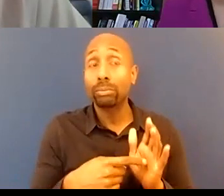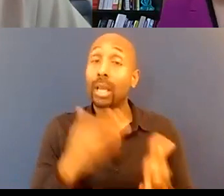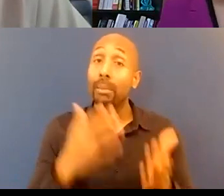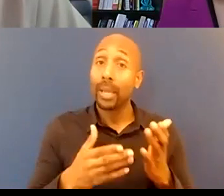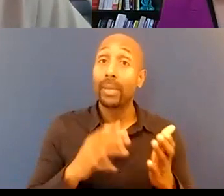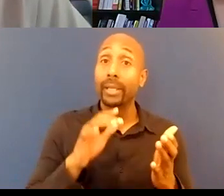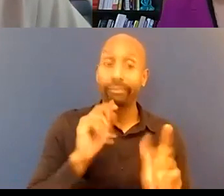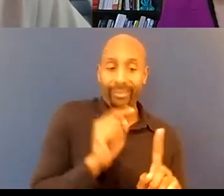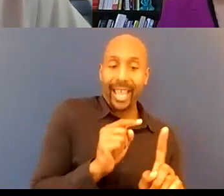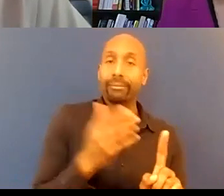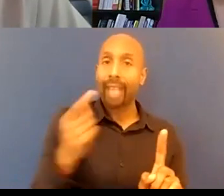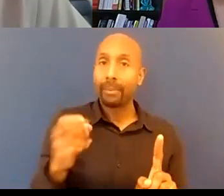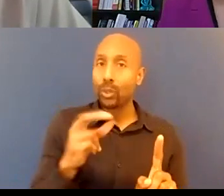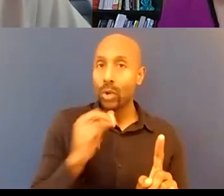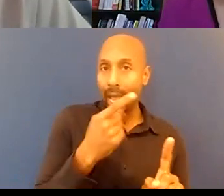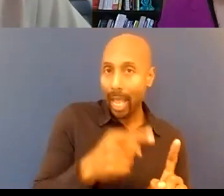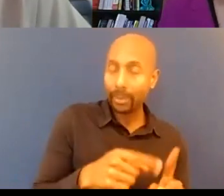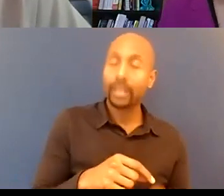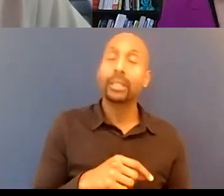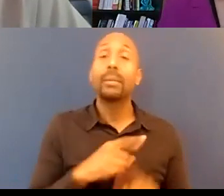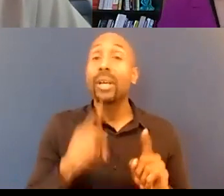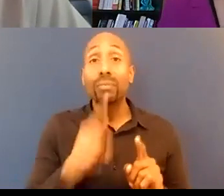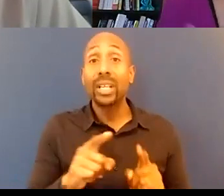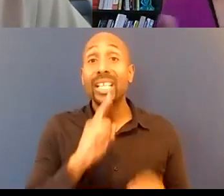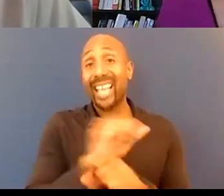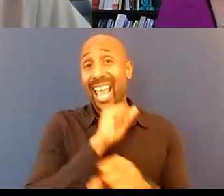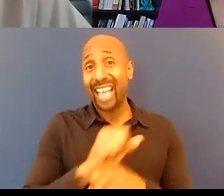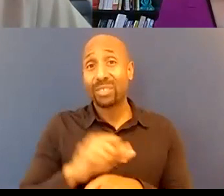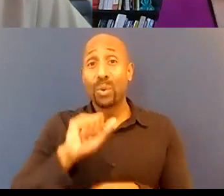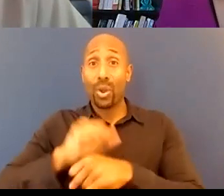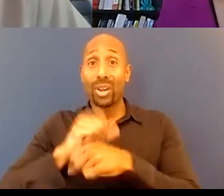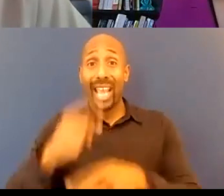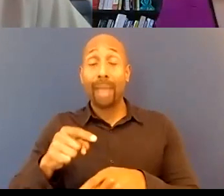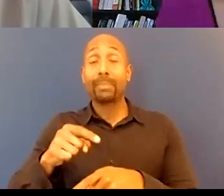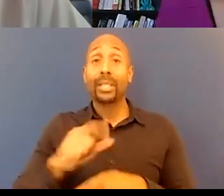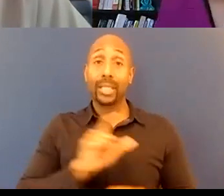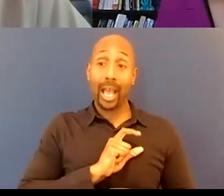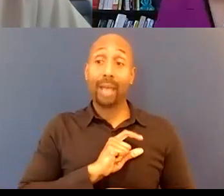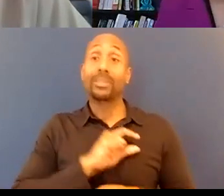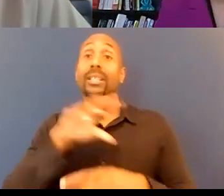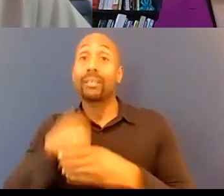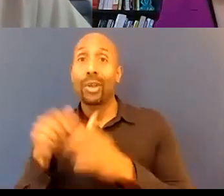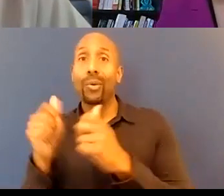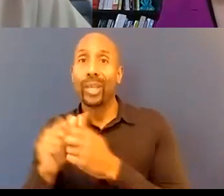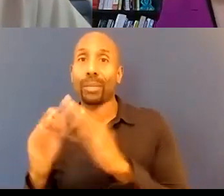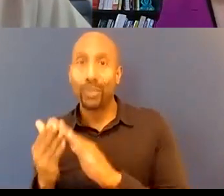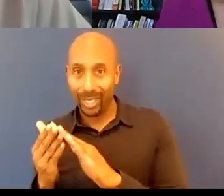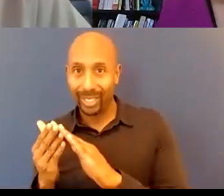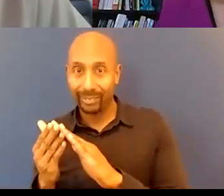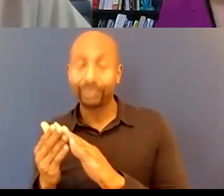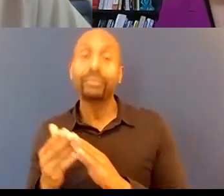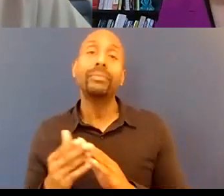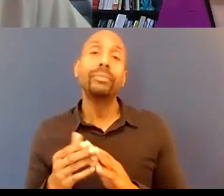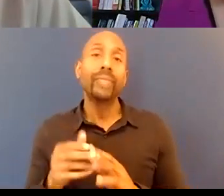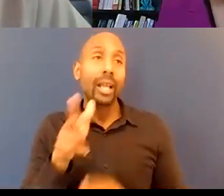ground with police departments and community and if you hear people say well you know perception is someone's reality which is very true but lived